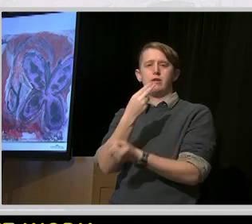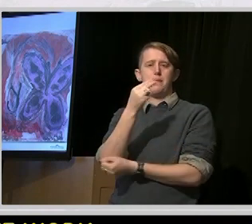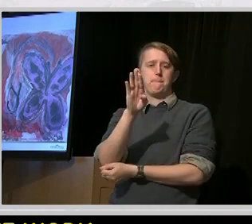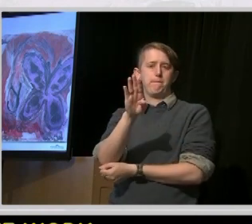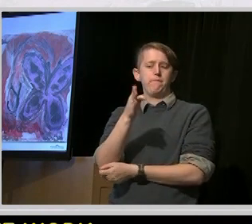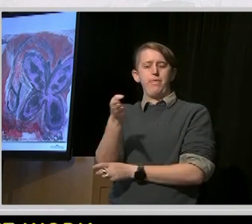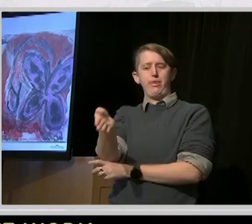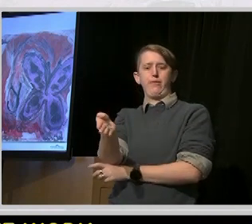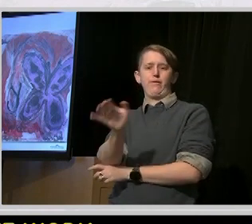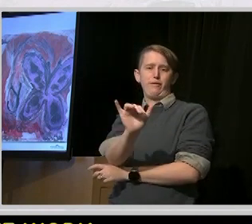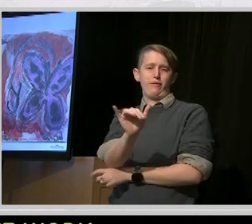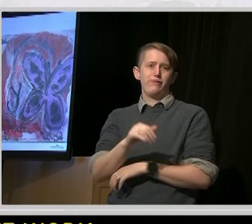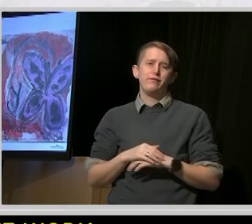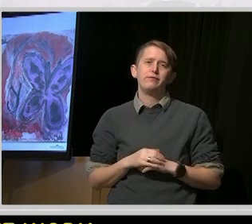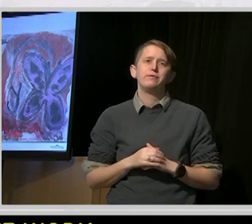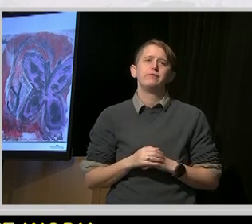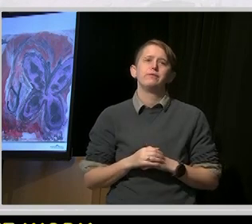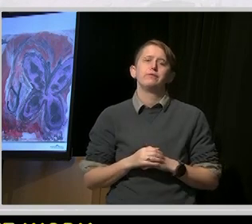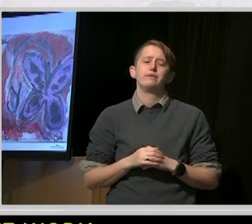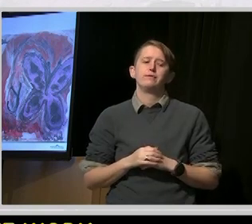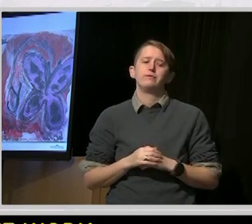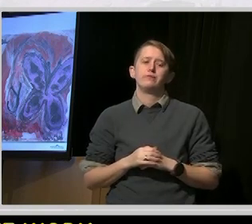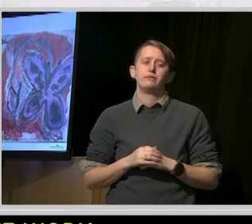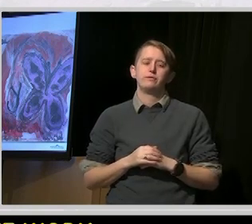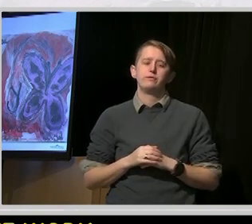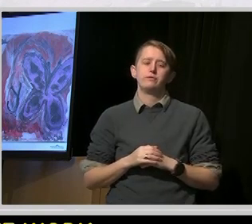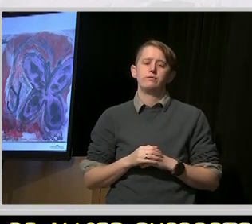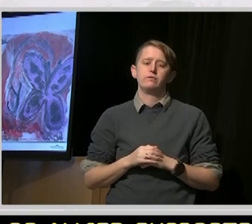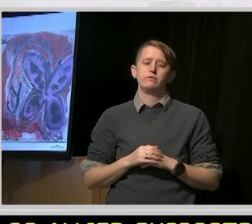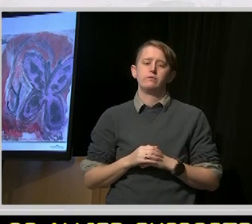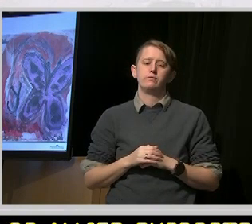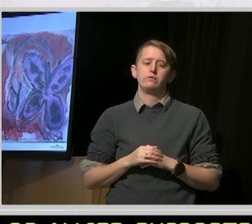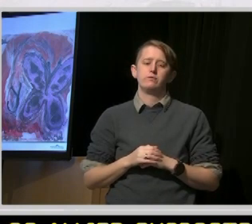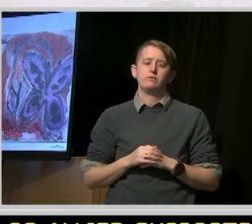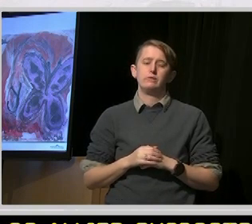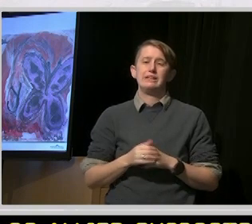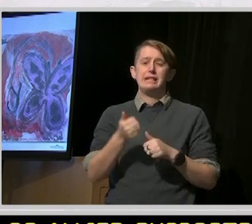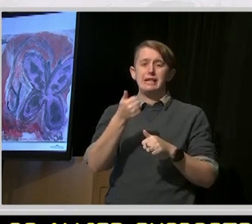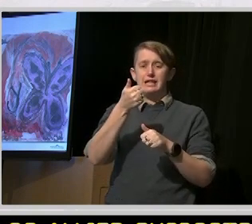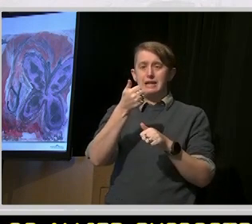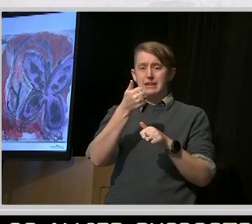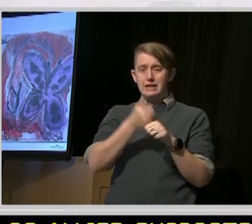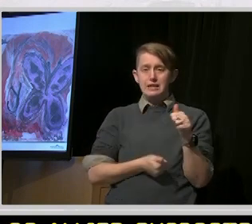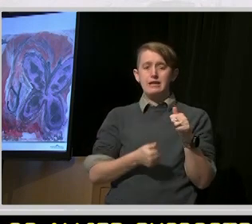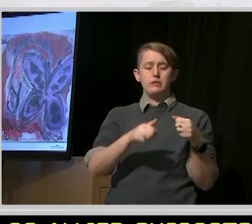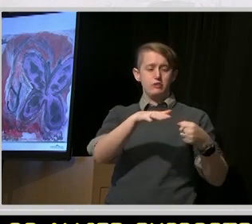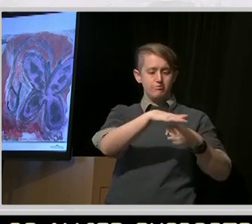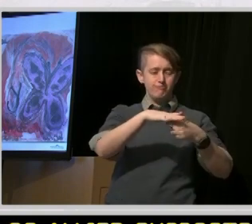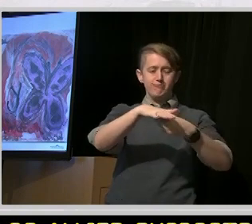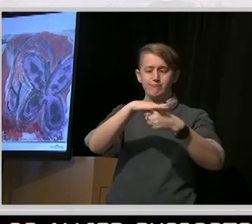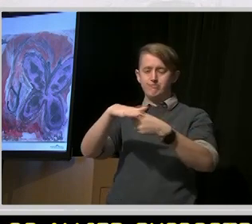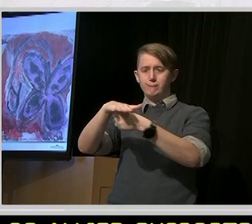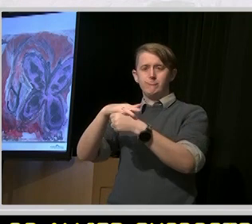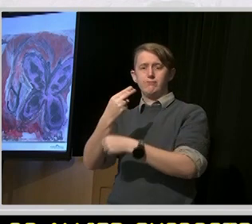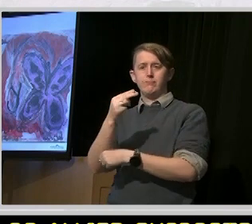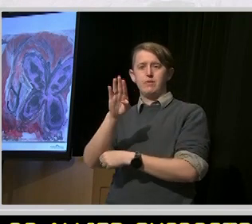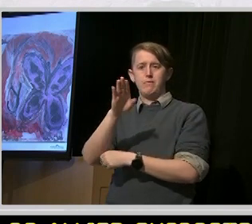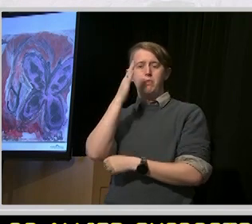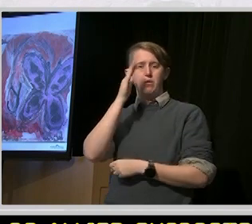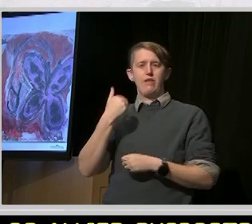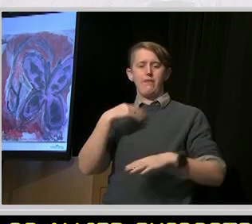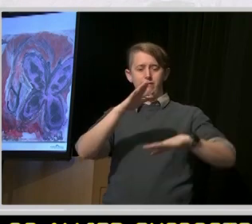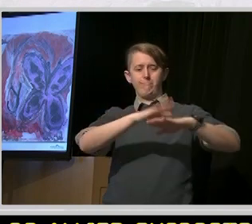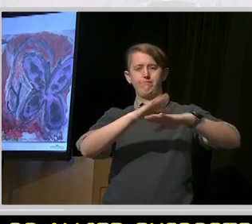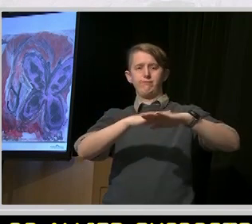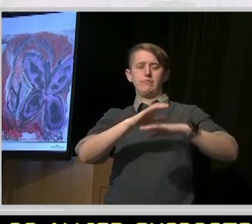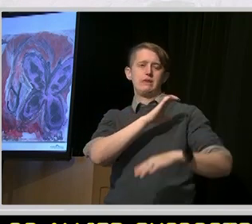Another piece that we're really excited about is each of those regional hubs will have an advisory committee. That advisory committee will